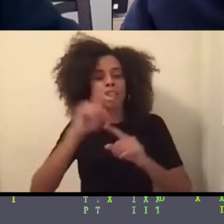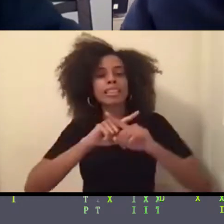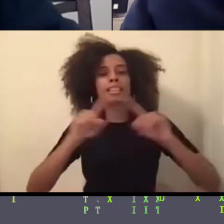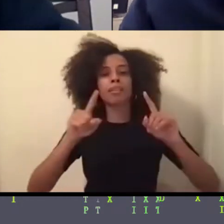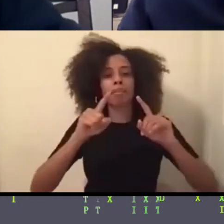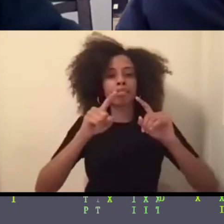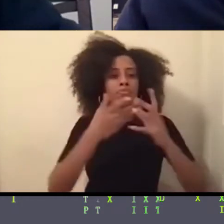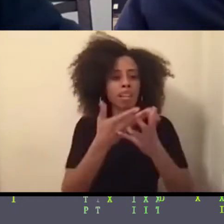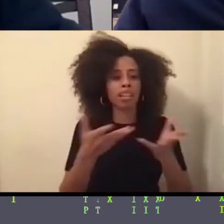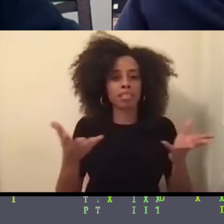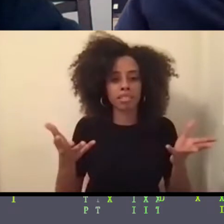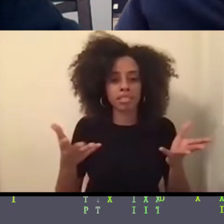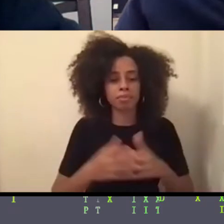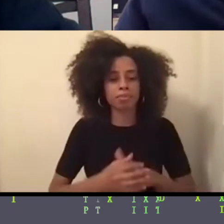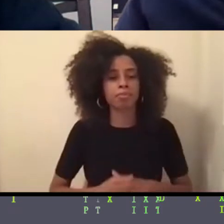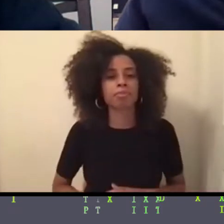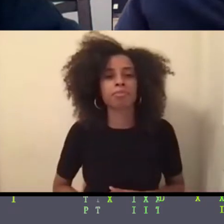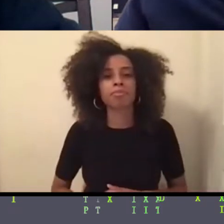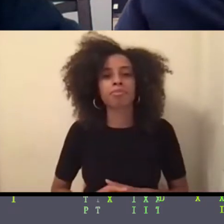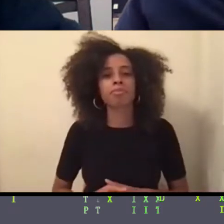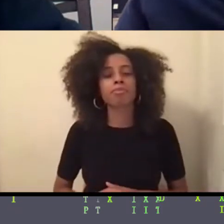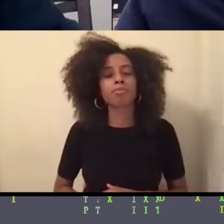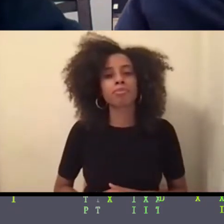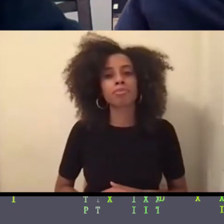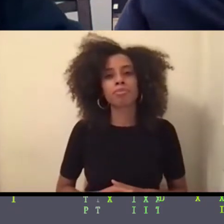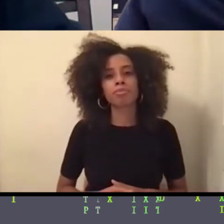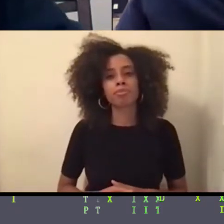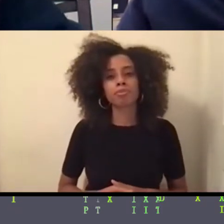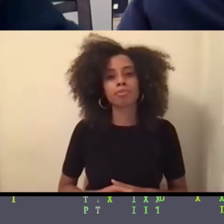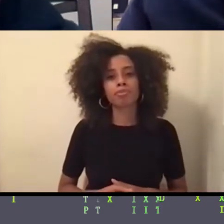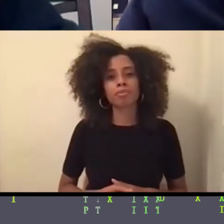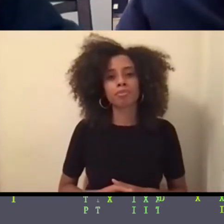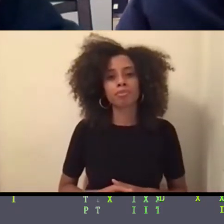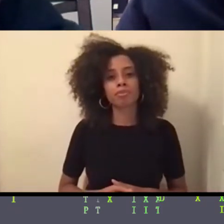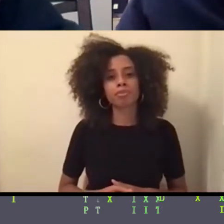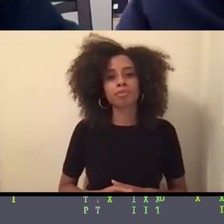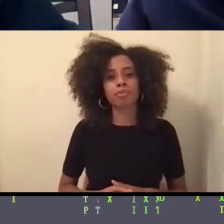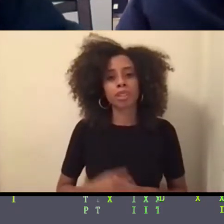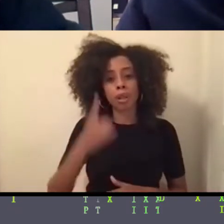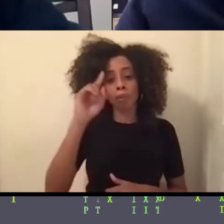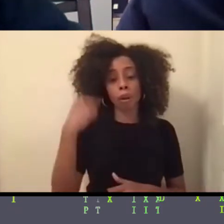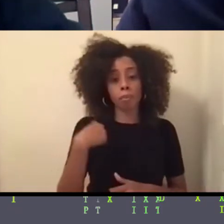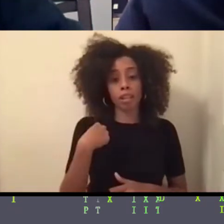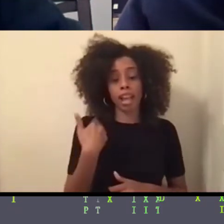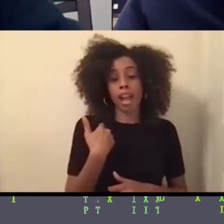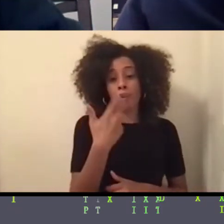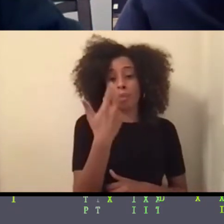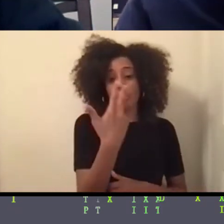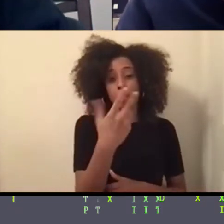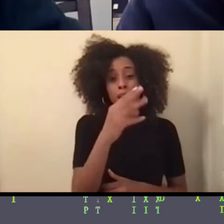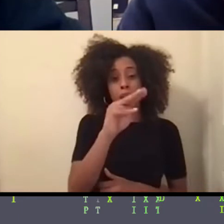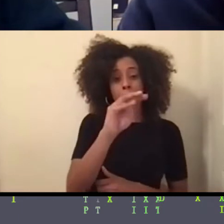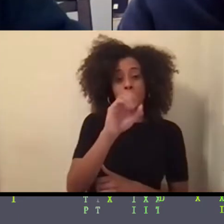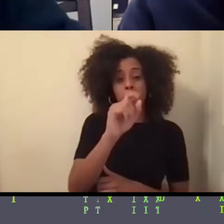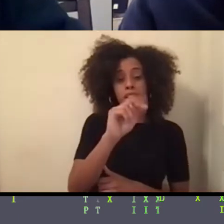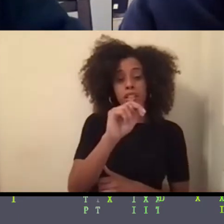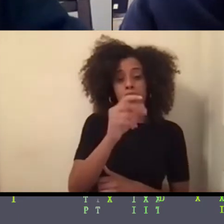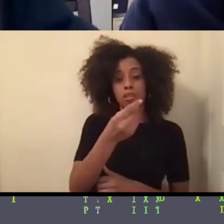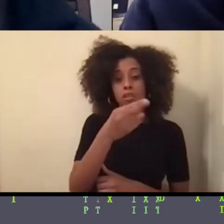I got three mentors, right? And these